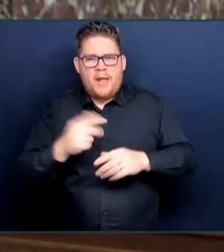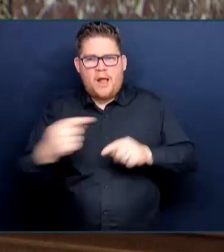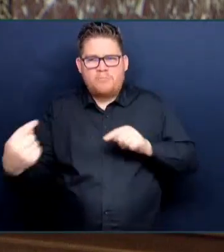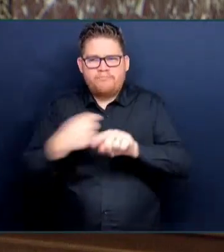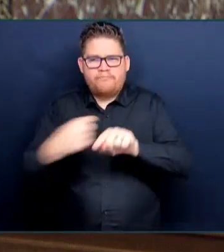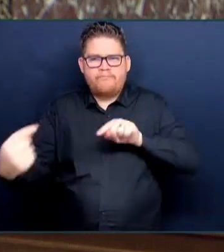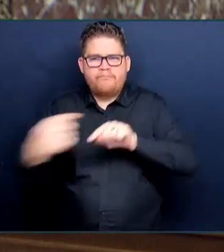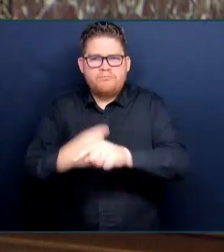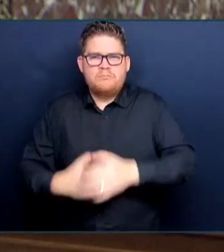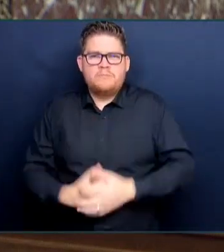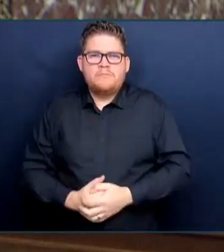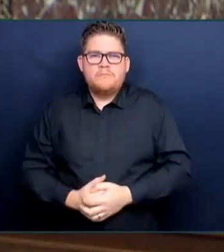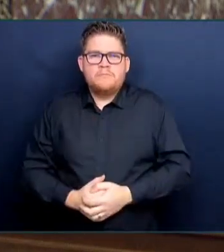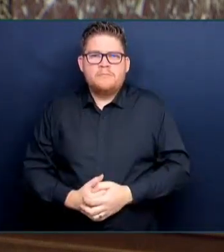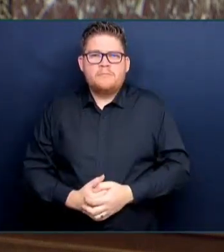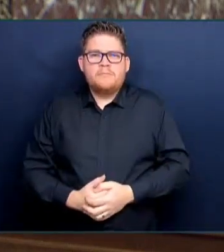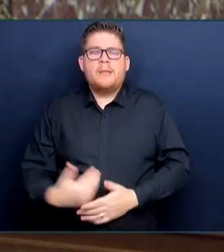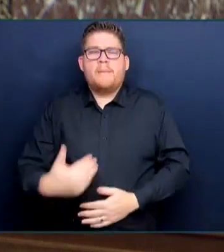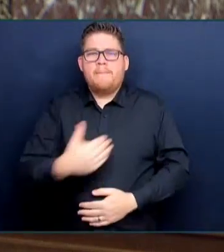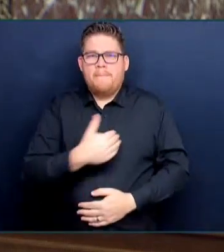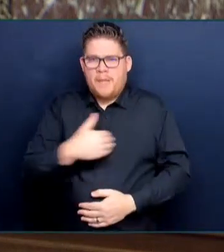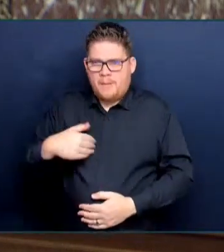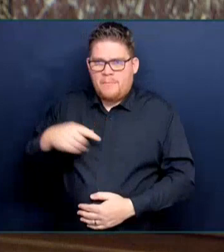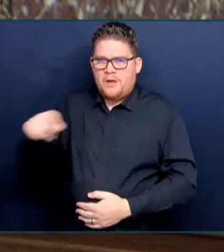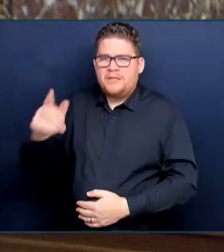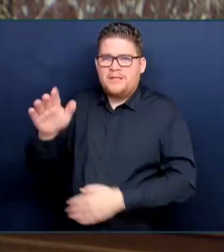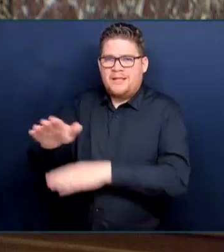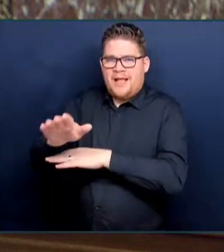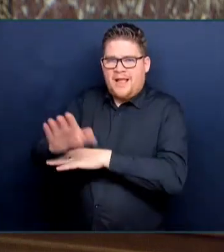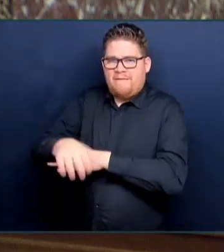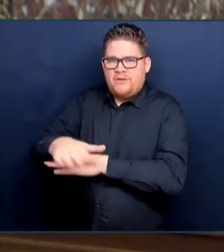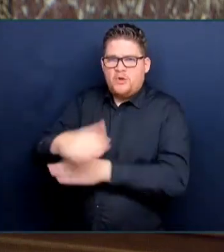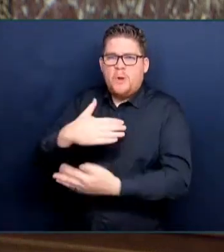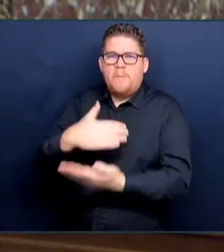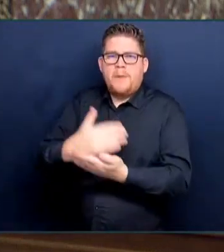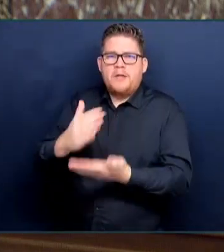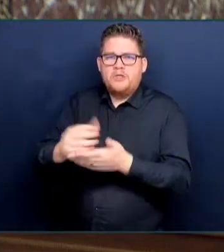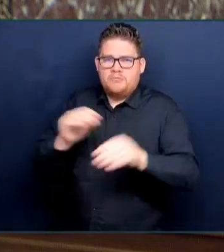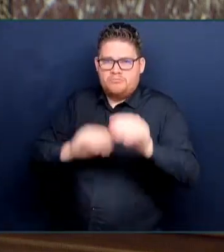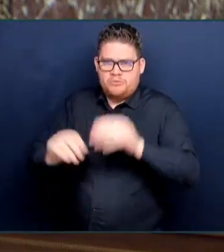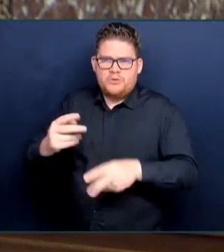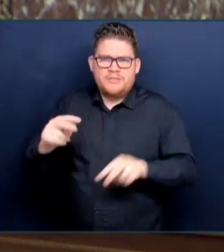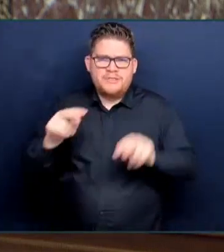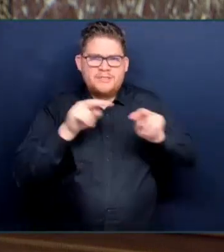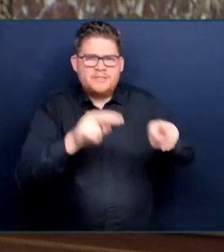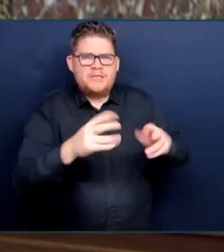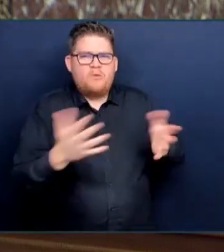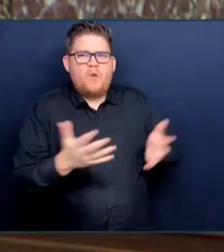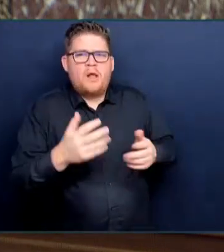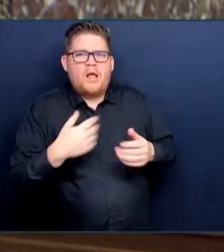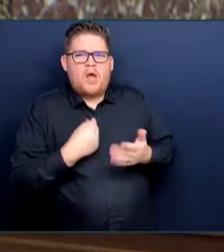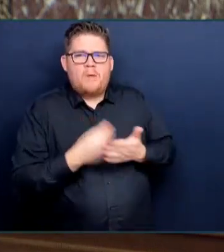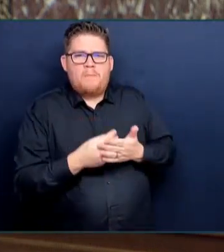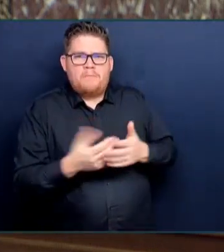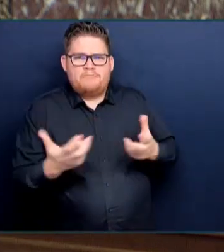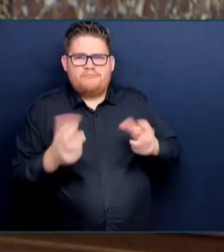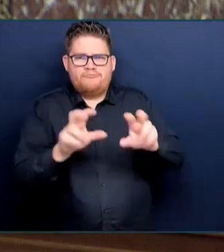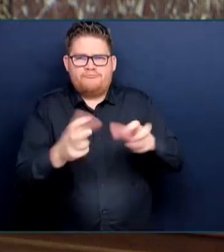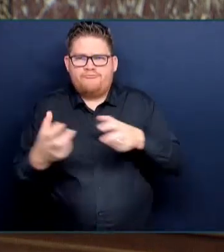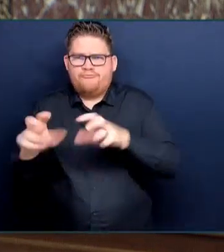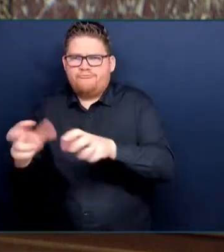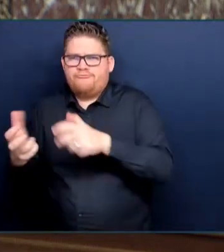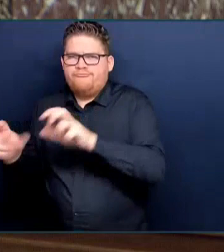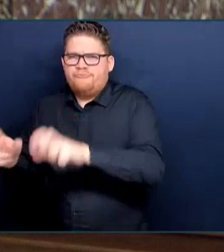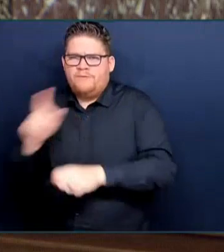the investment plan looks like in her region, as indeed all MLAs will look in their own region. But we have worked with the federal